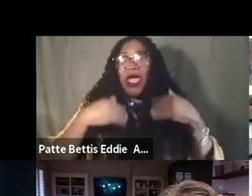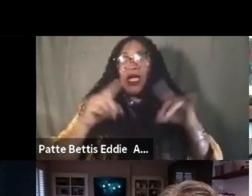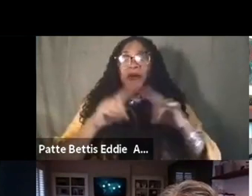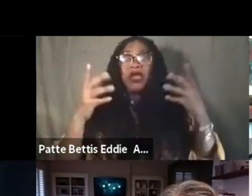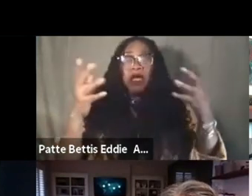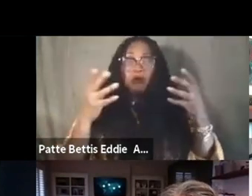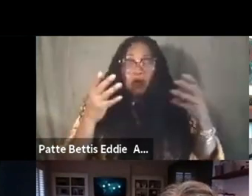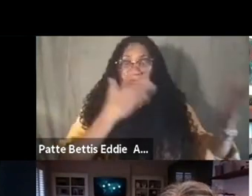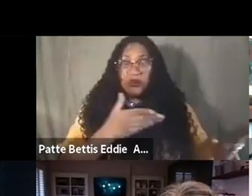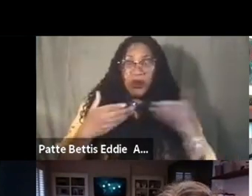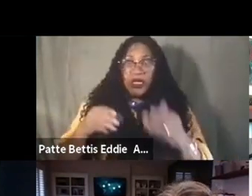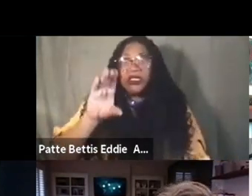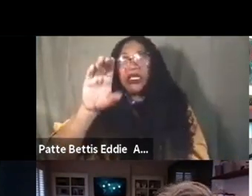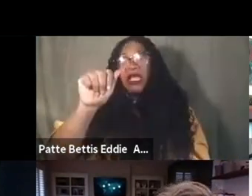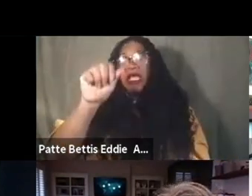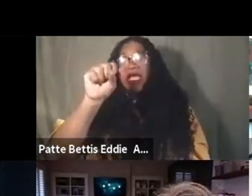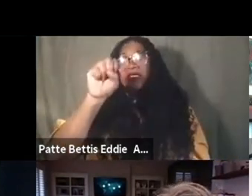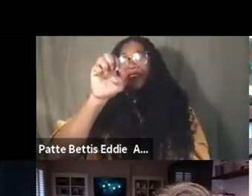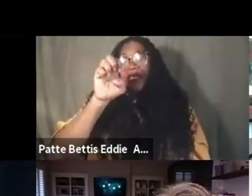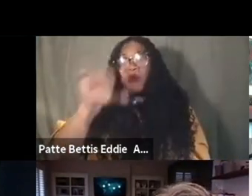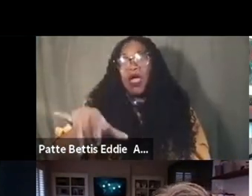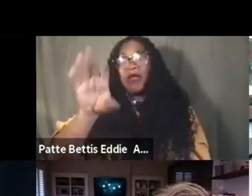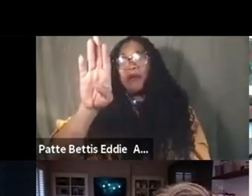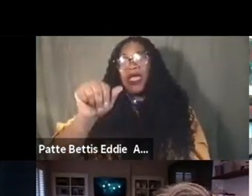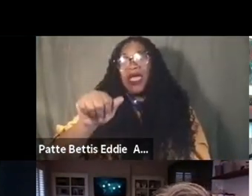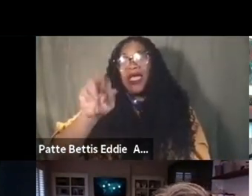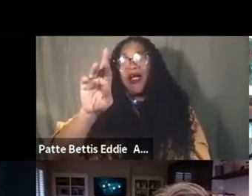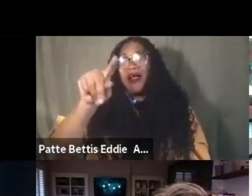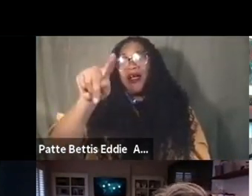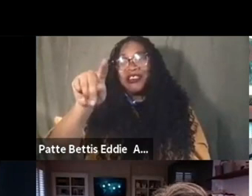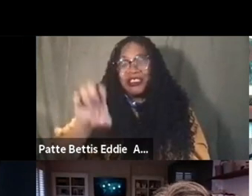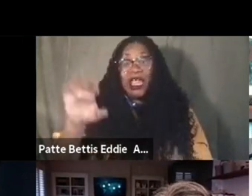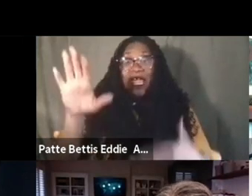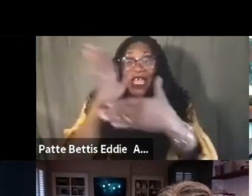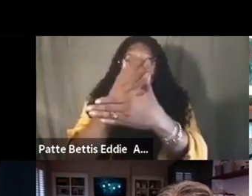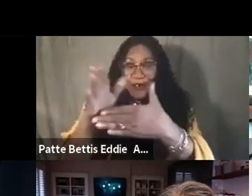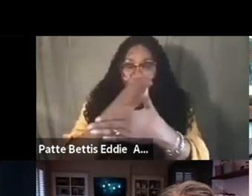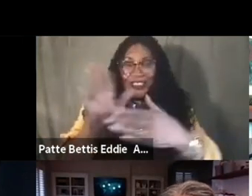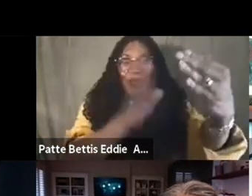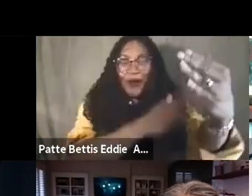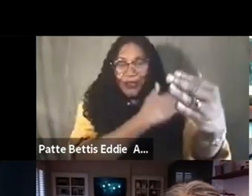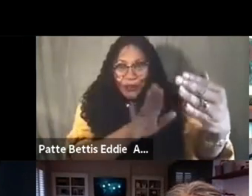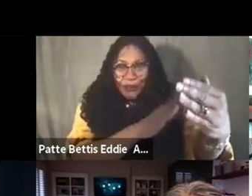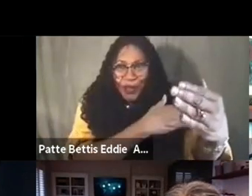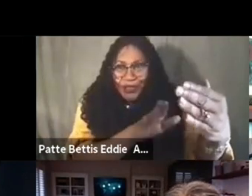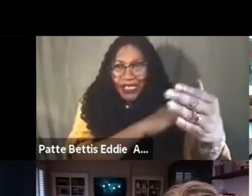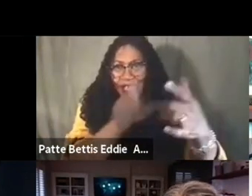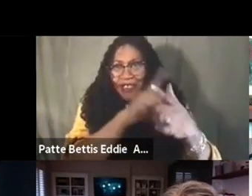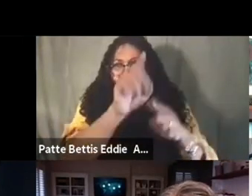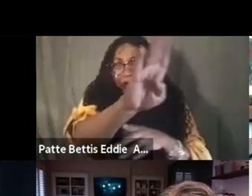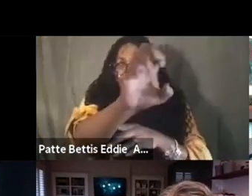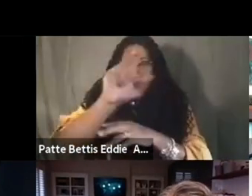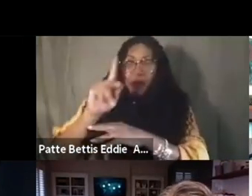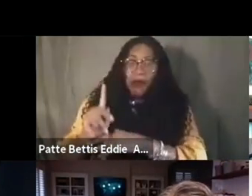bring on casey barge who is with me he is going to share some music and um then i'll come back